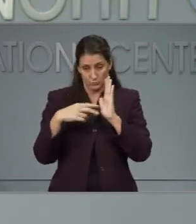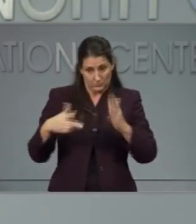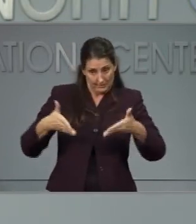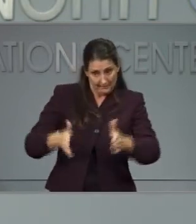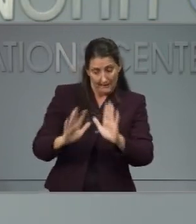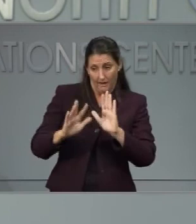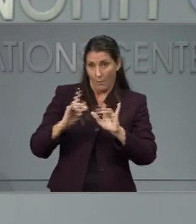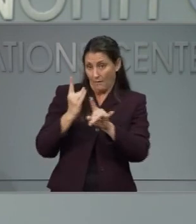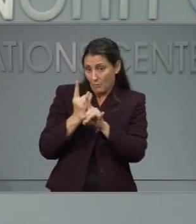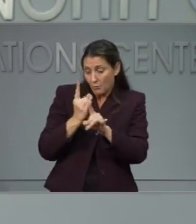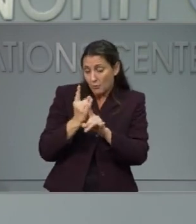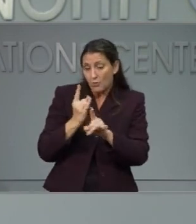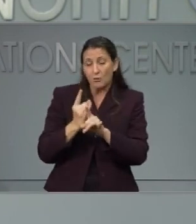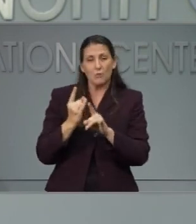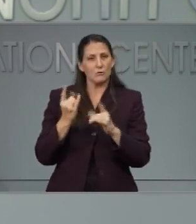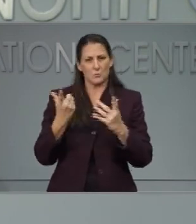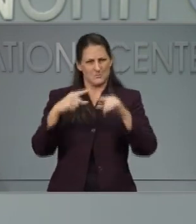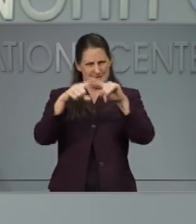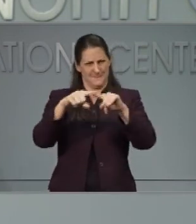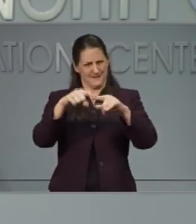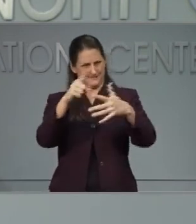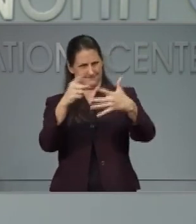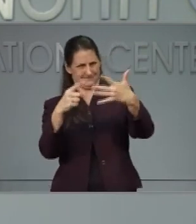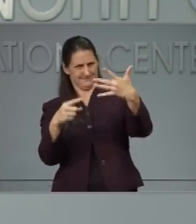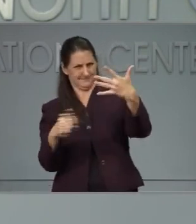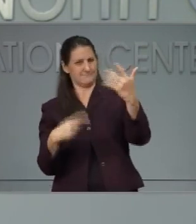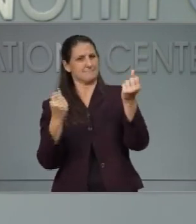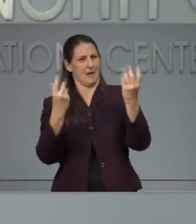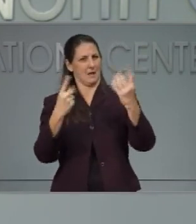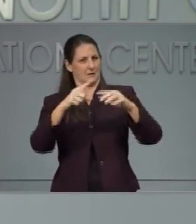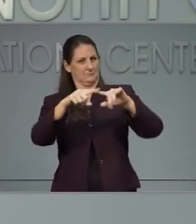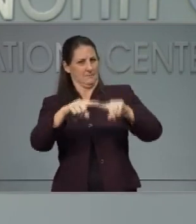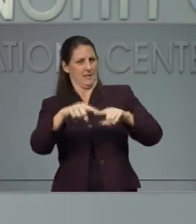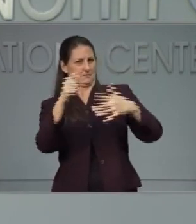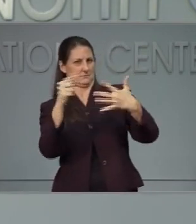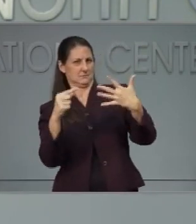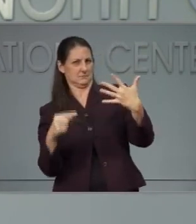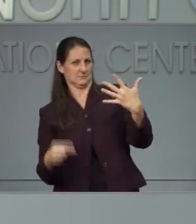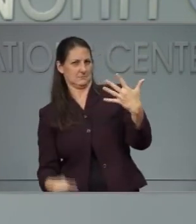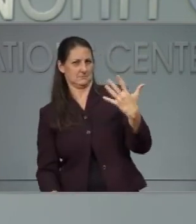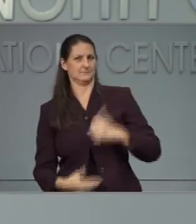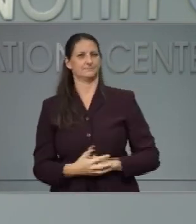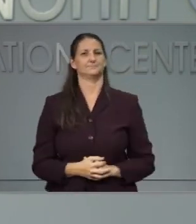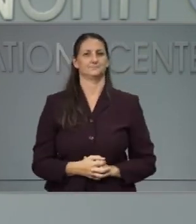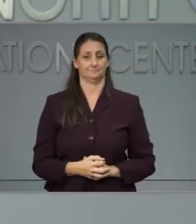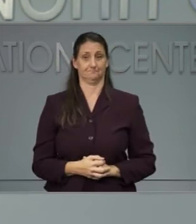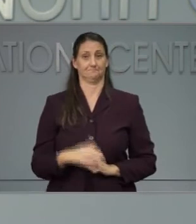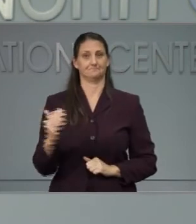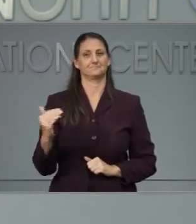It would depend on the specific circumstances. Next question, please.